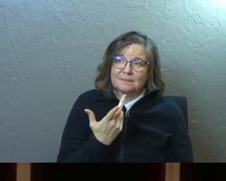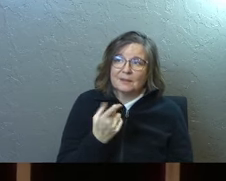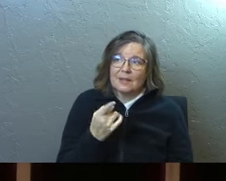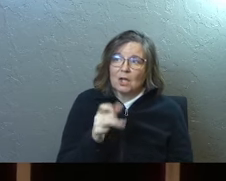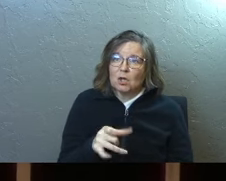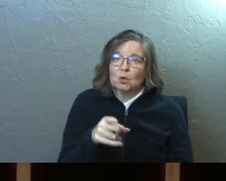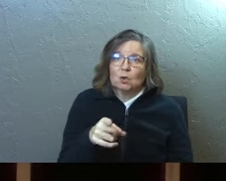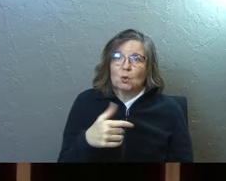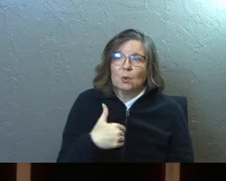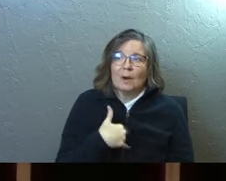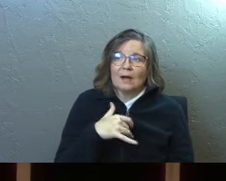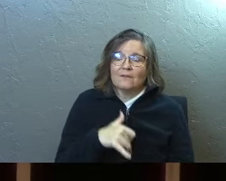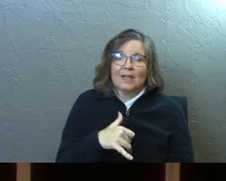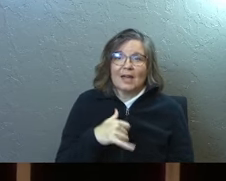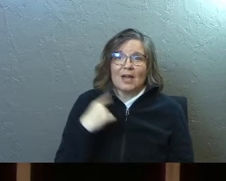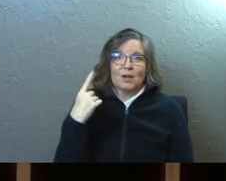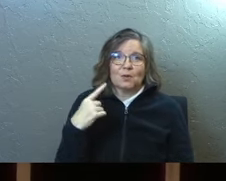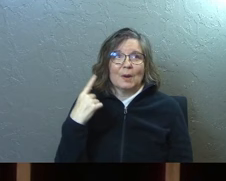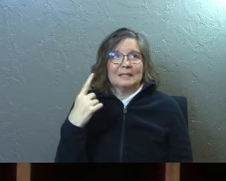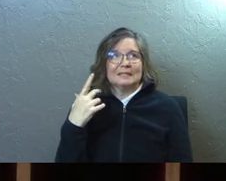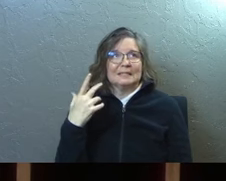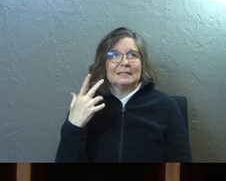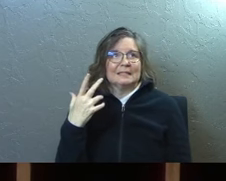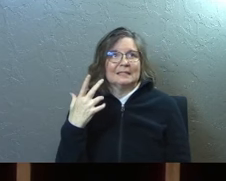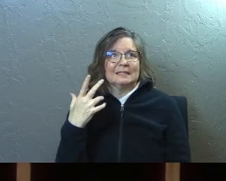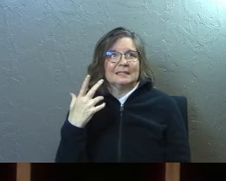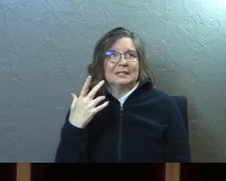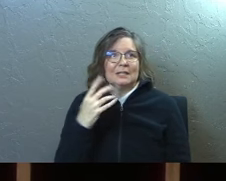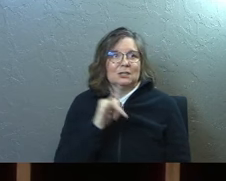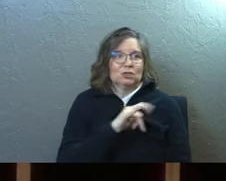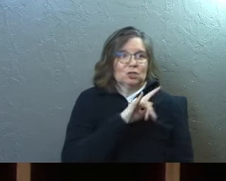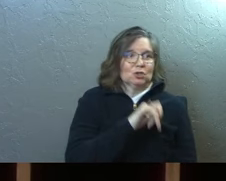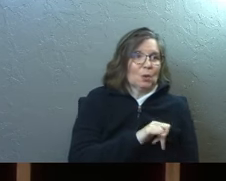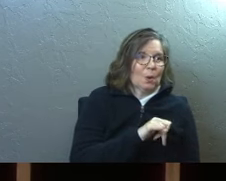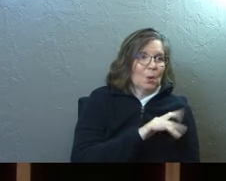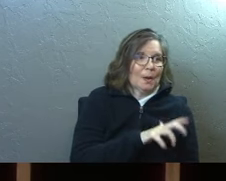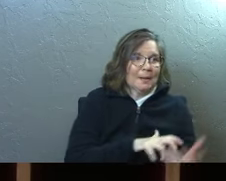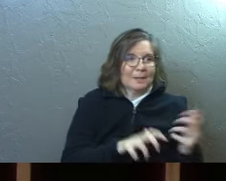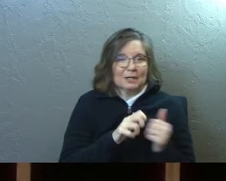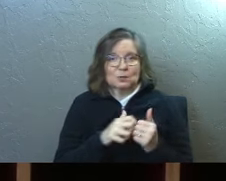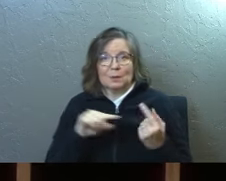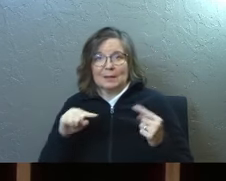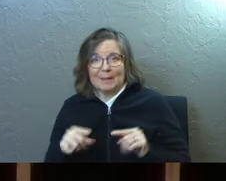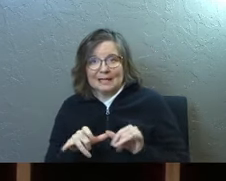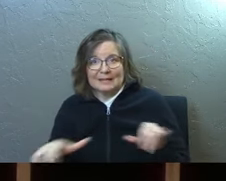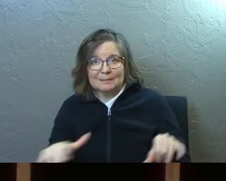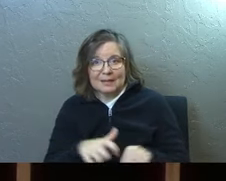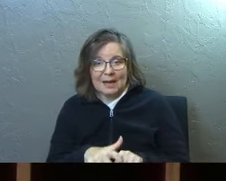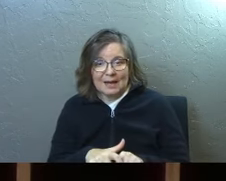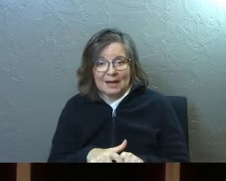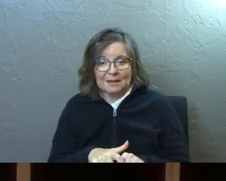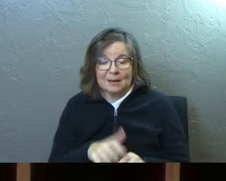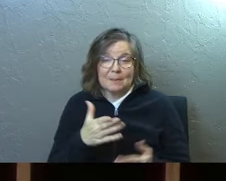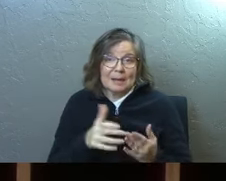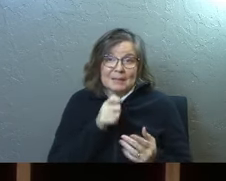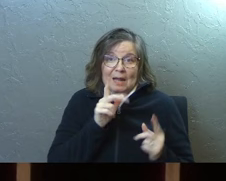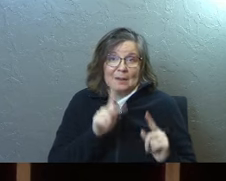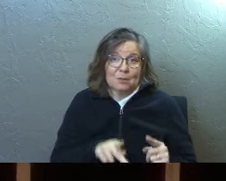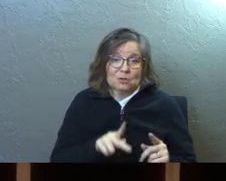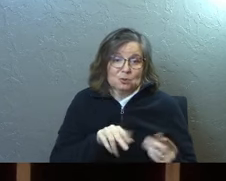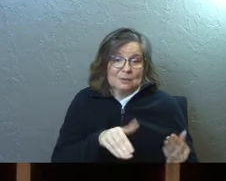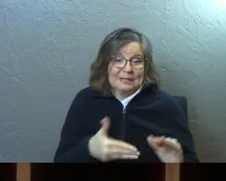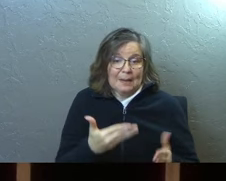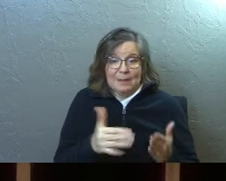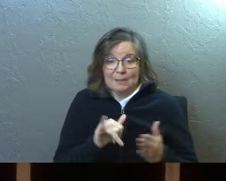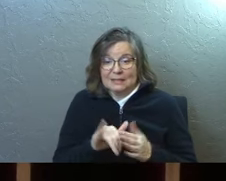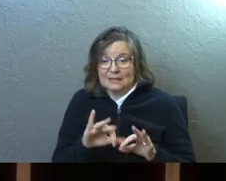That you've got that crazy cocktail of joy and pain about. And maybe it's not a person that died.